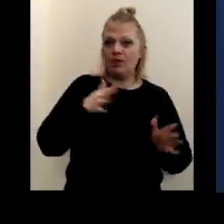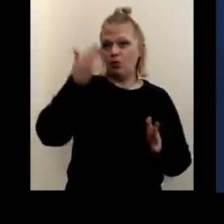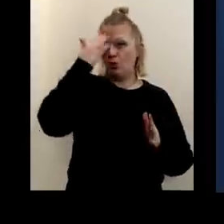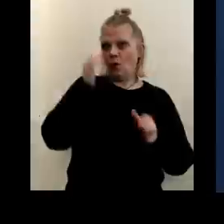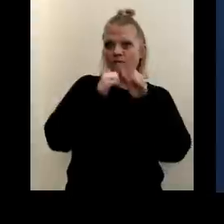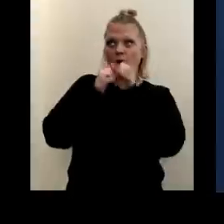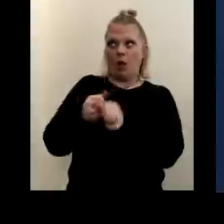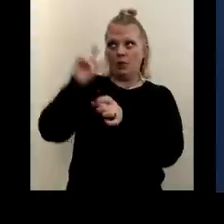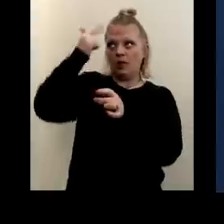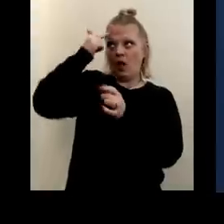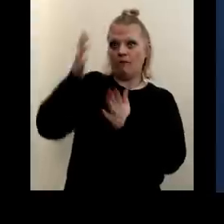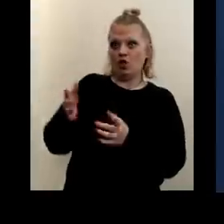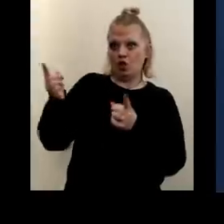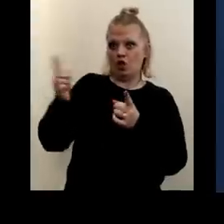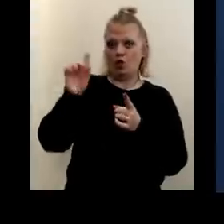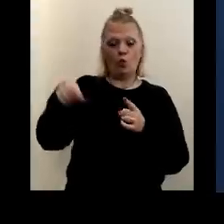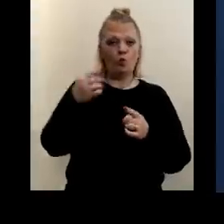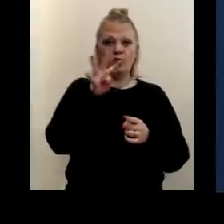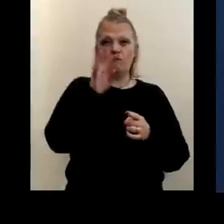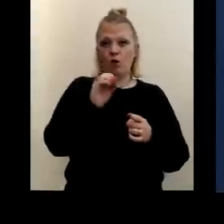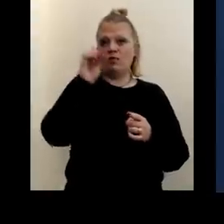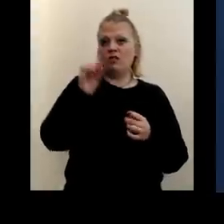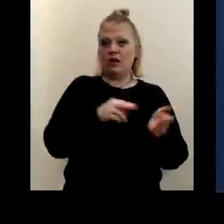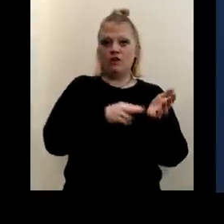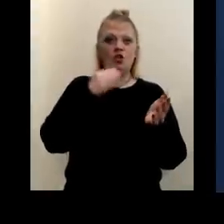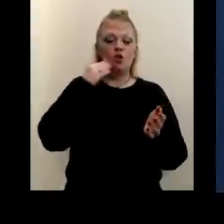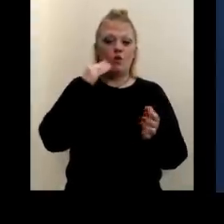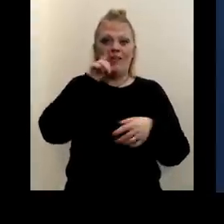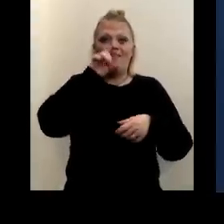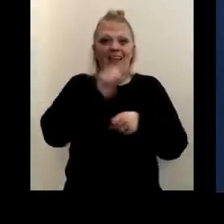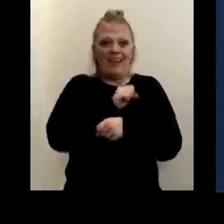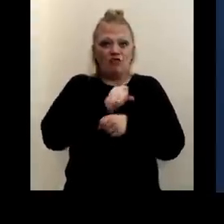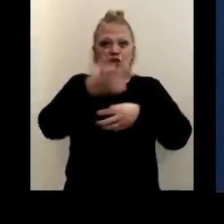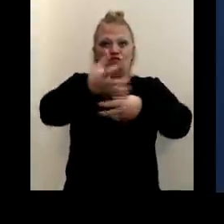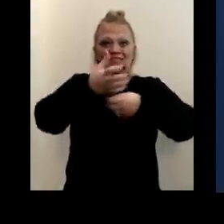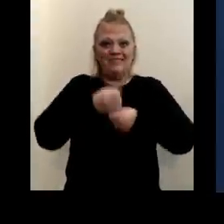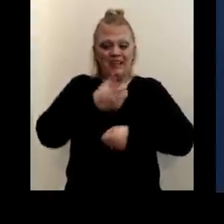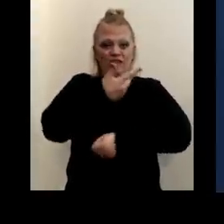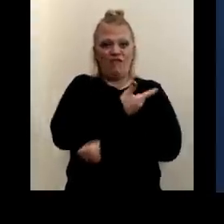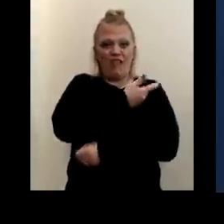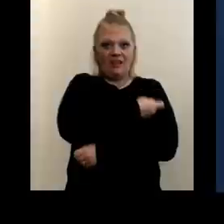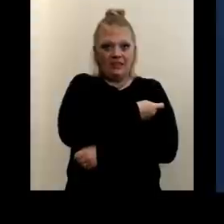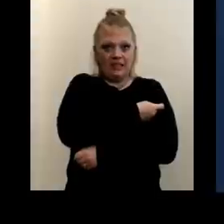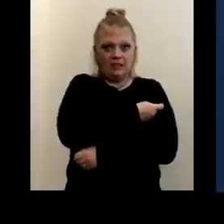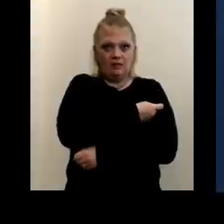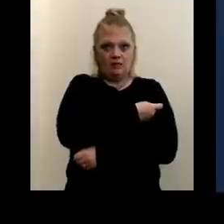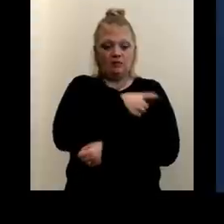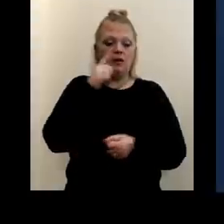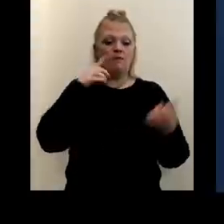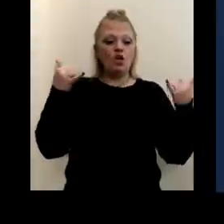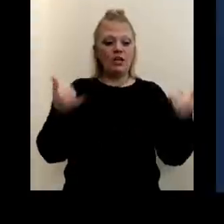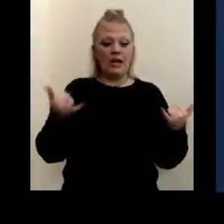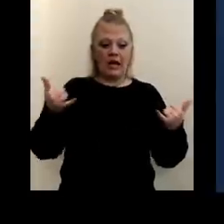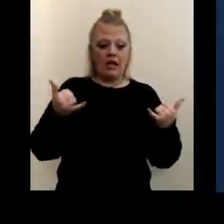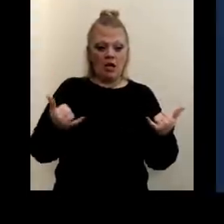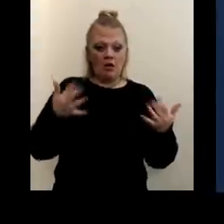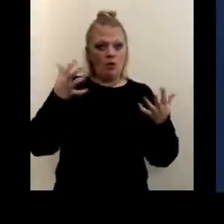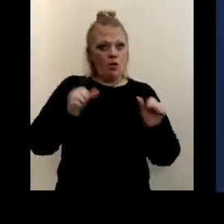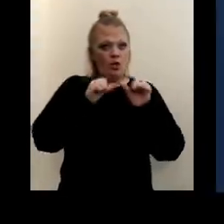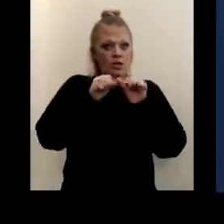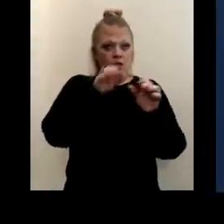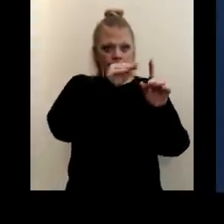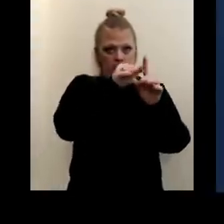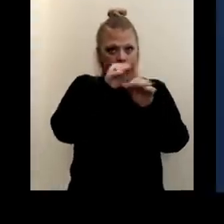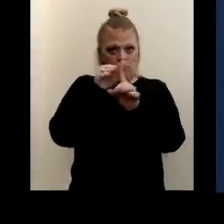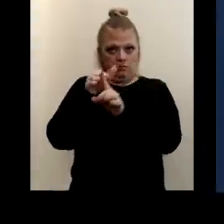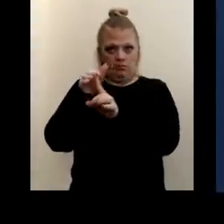the governor announced earlier, only about 40% of nursing homes have actually received the vaccine. So for now, we want to continue to remind